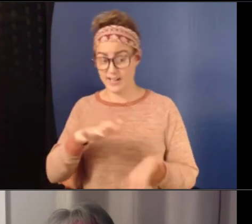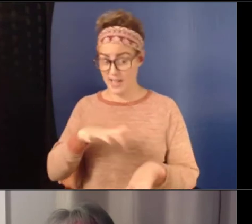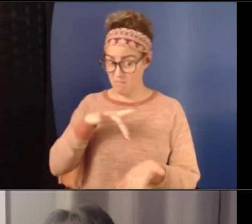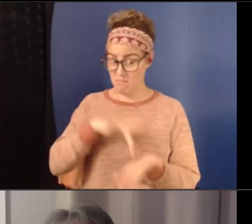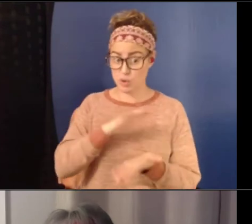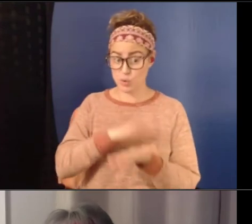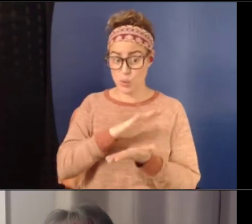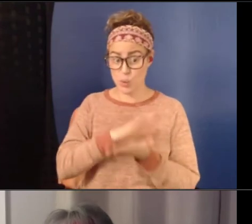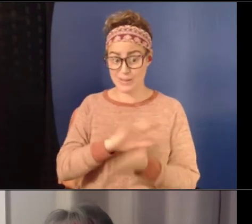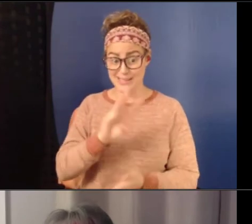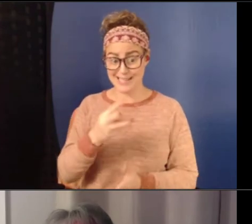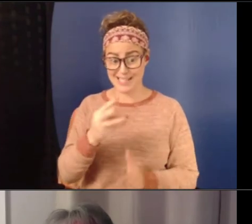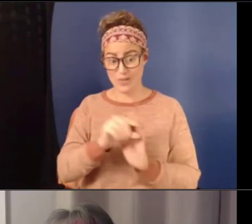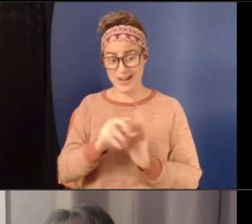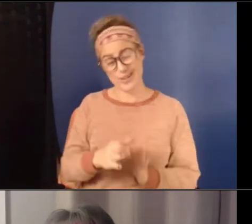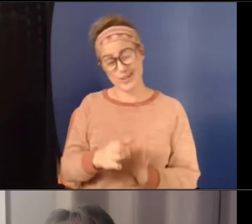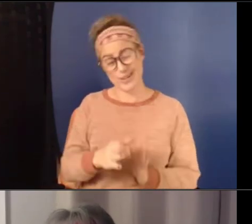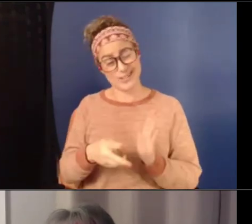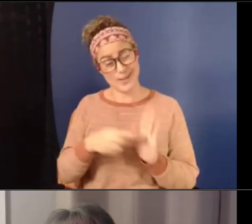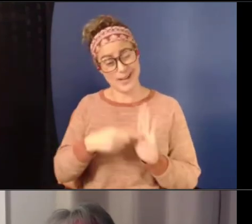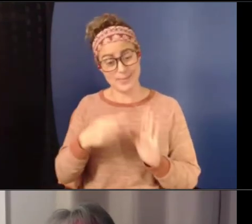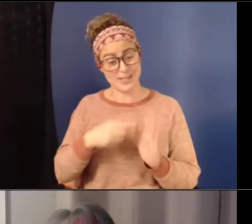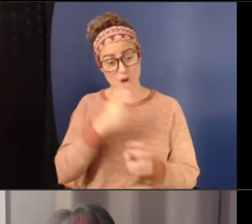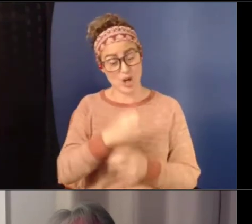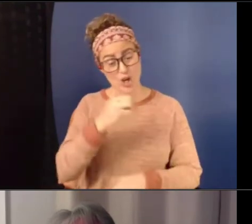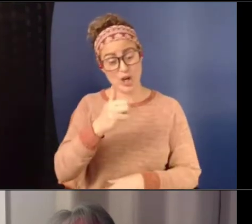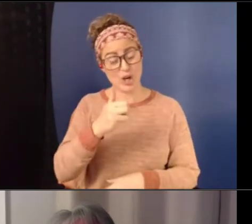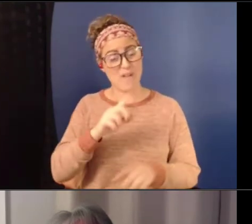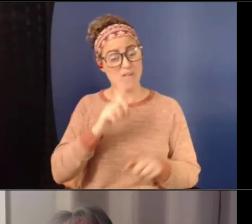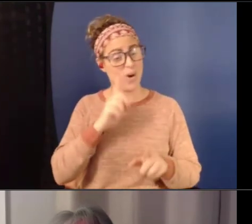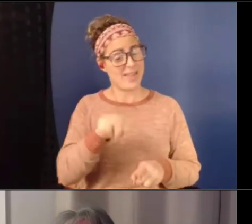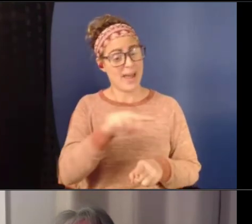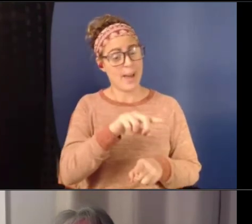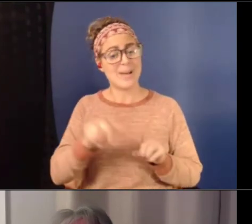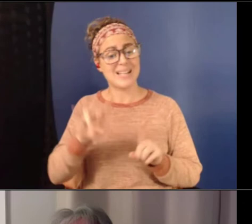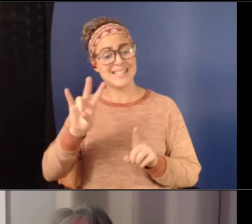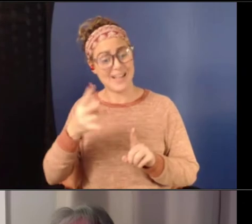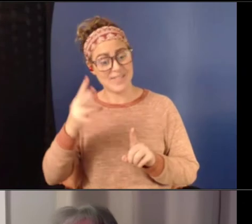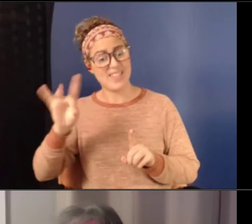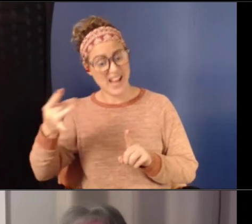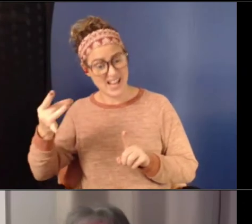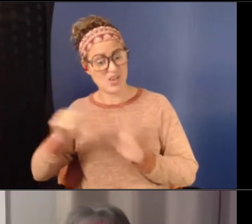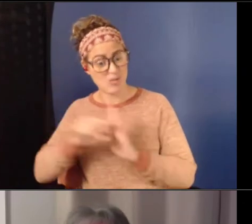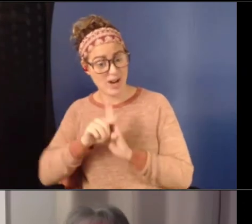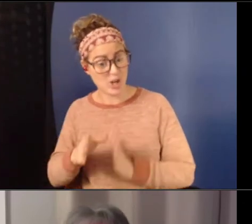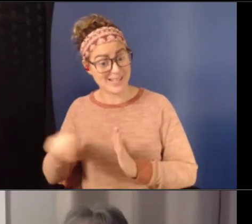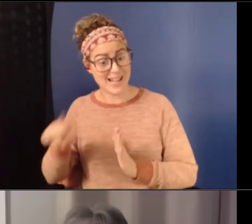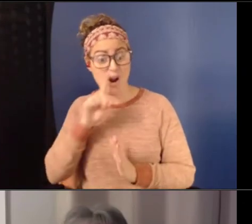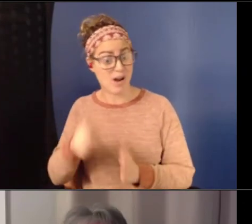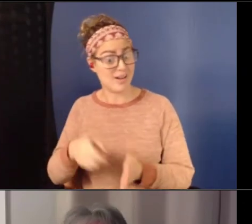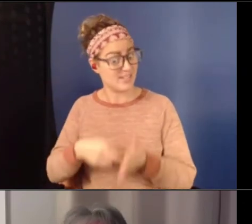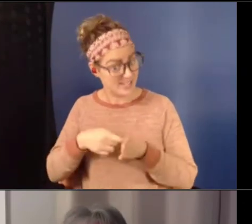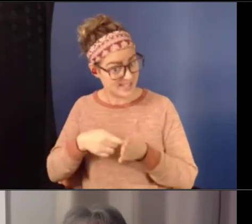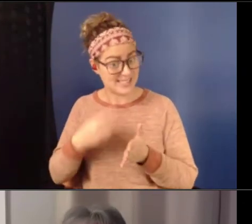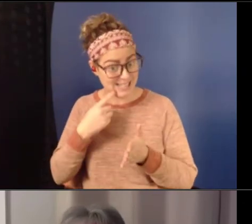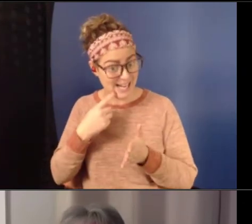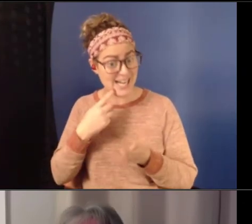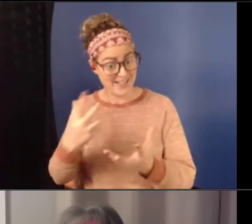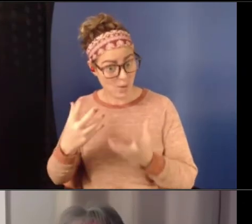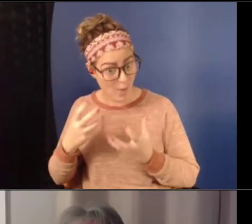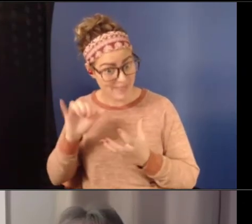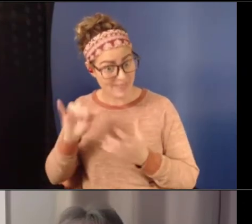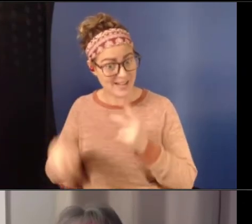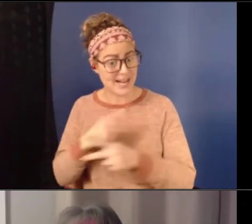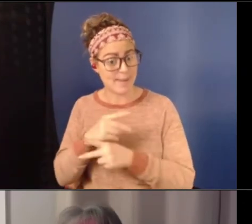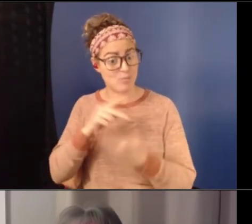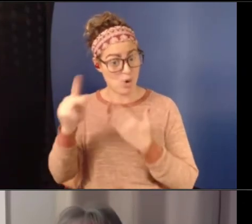Sixth graders, it's a little harder for them, but seventh and eighth graders, they're starting to insist that they want these types of programming. So that's another idea